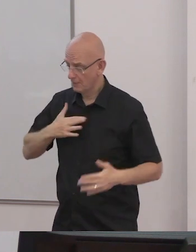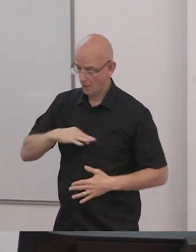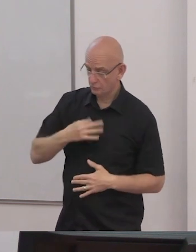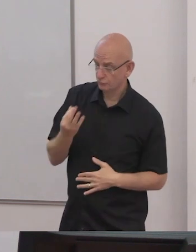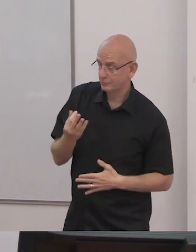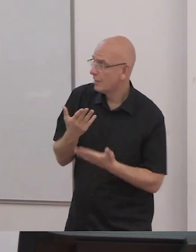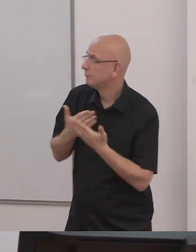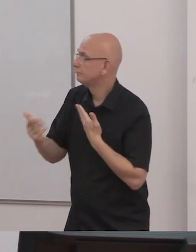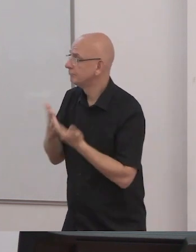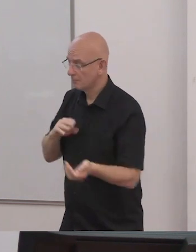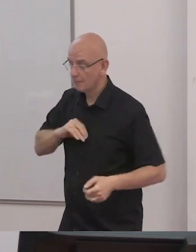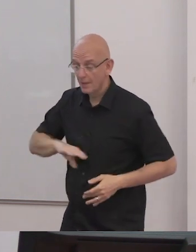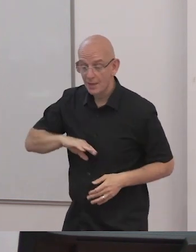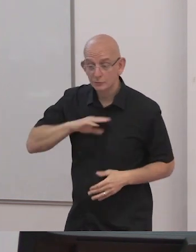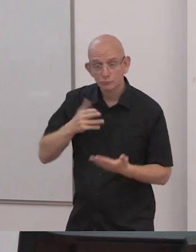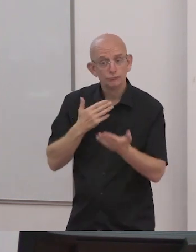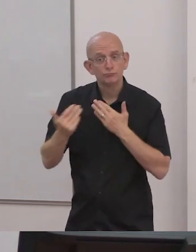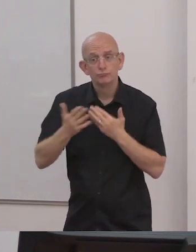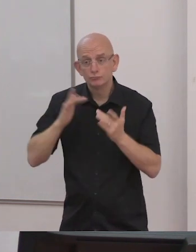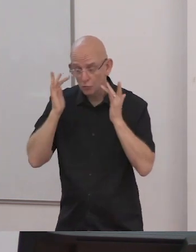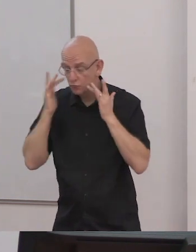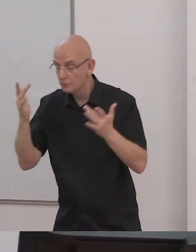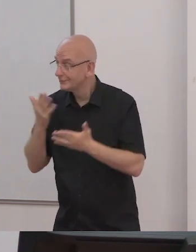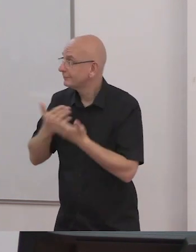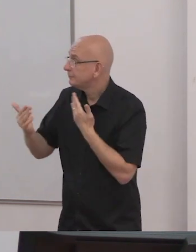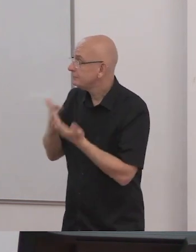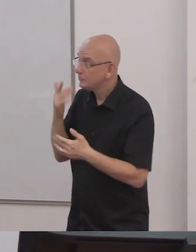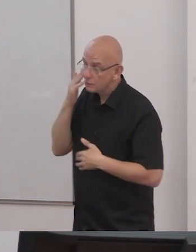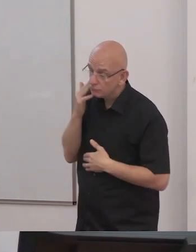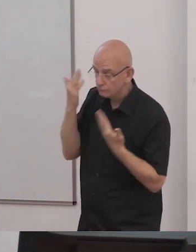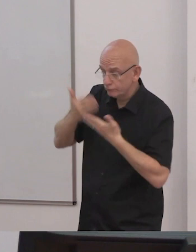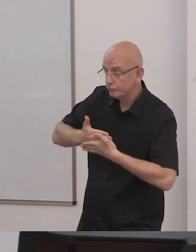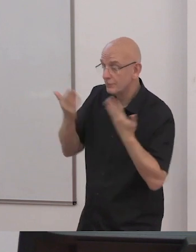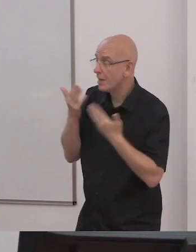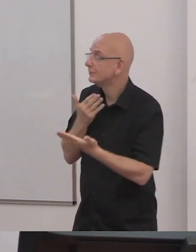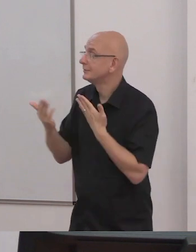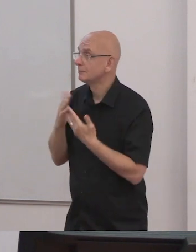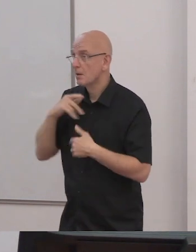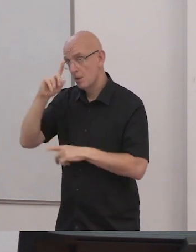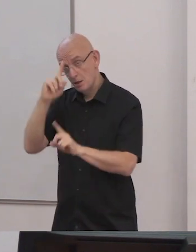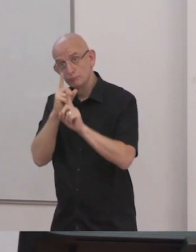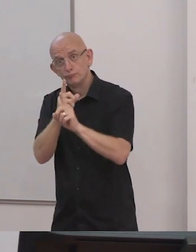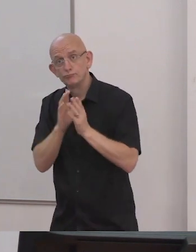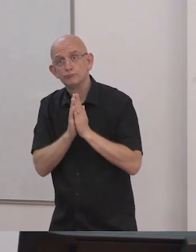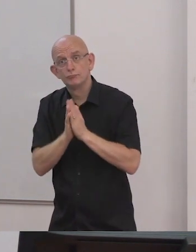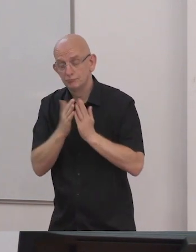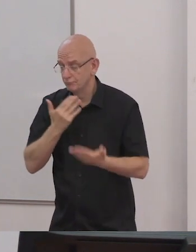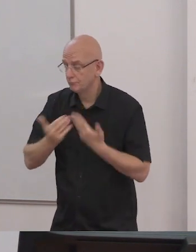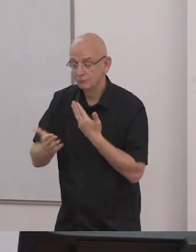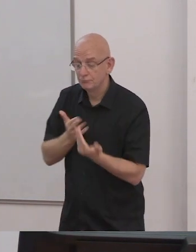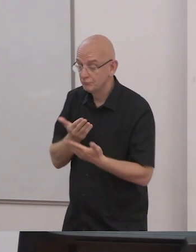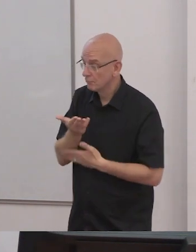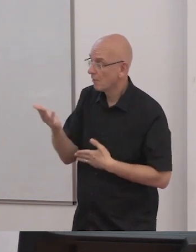as their school was moreover as a result of their educational